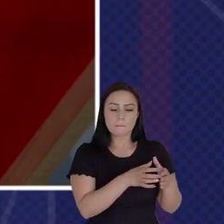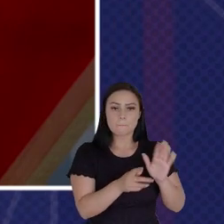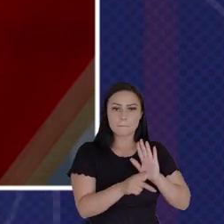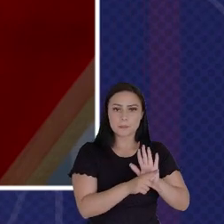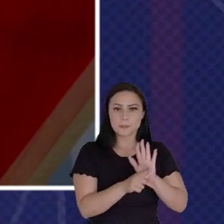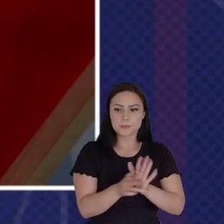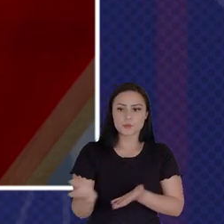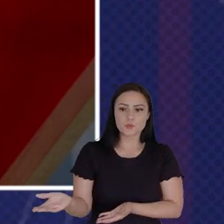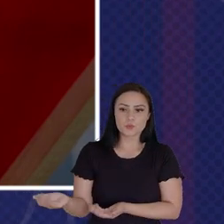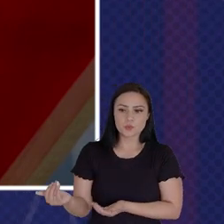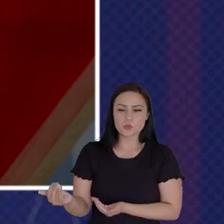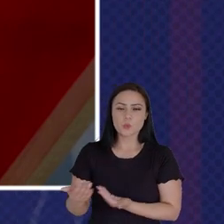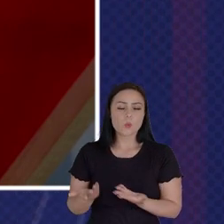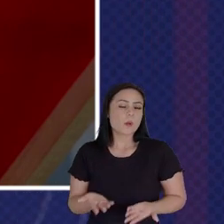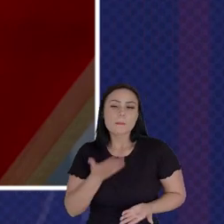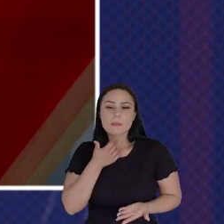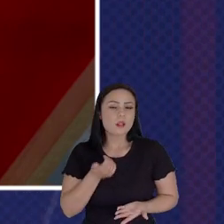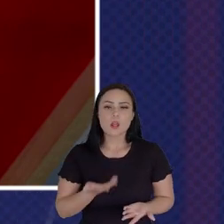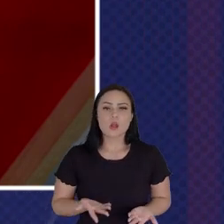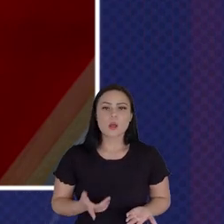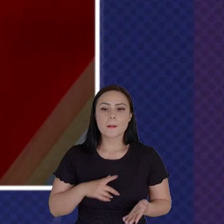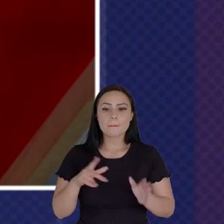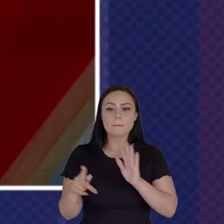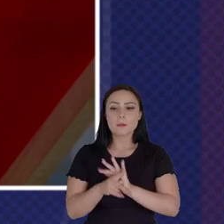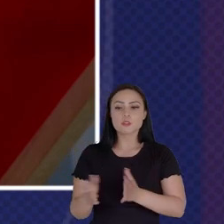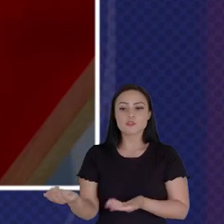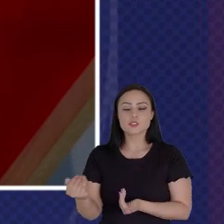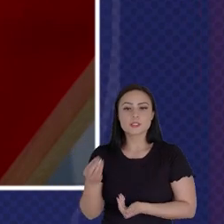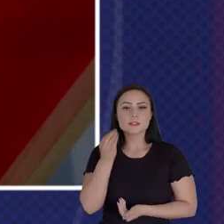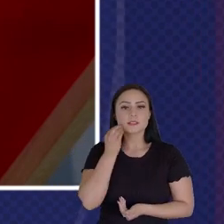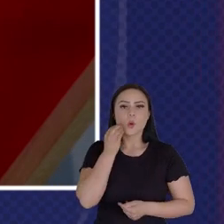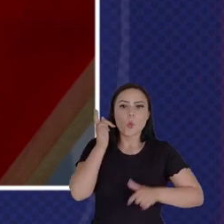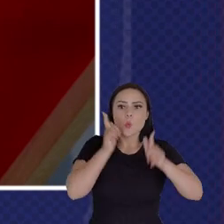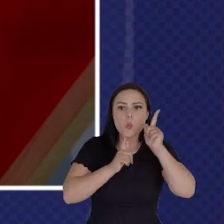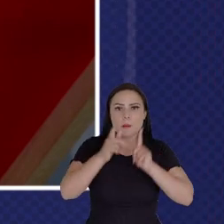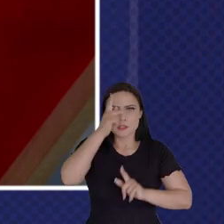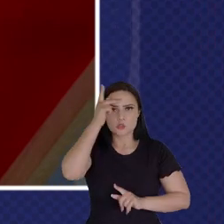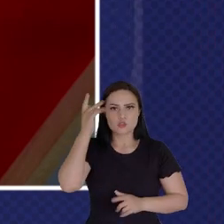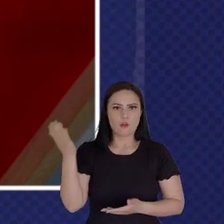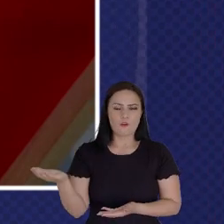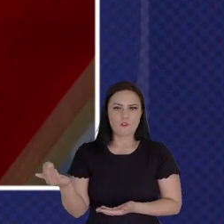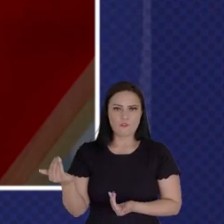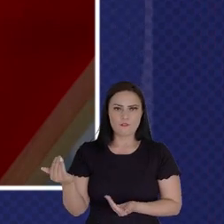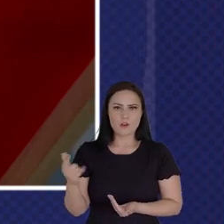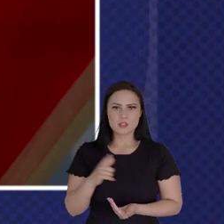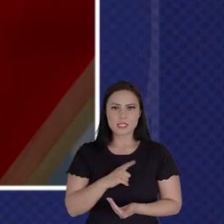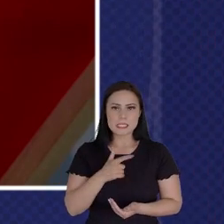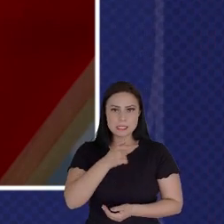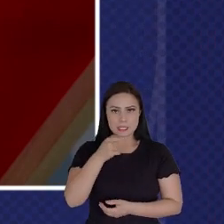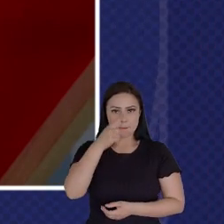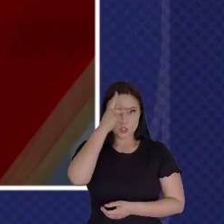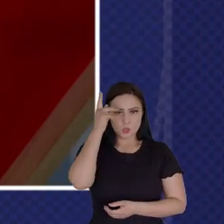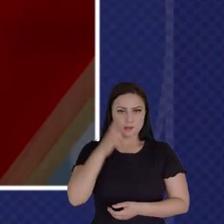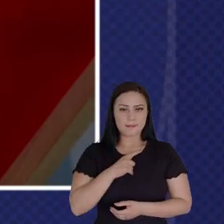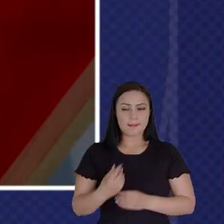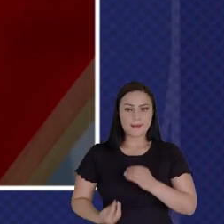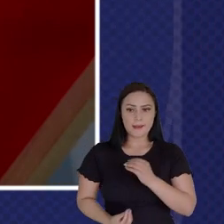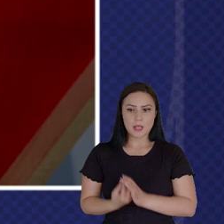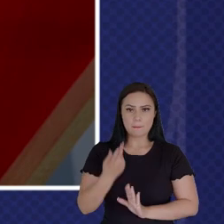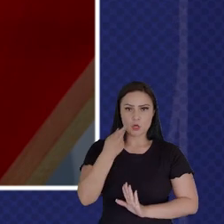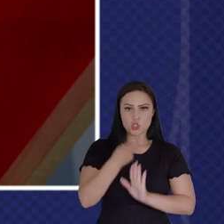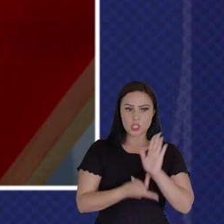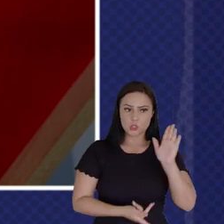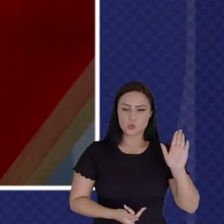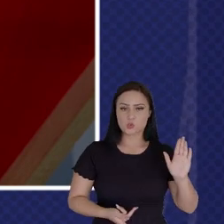To Reach The Youth Them So We Selected A Group Of Seven And They Create Projects For The Youth They Disseminate The Innovation